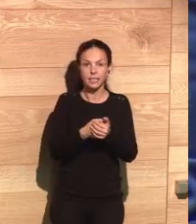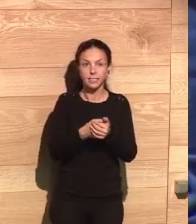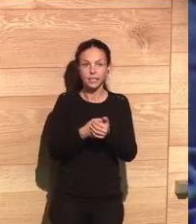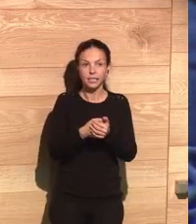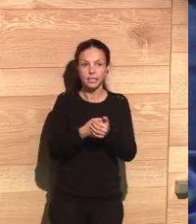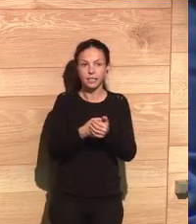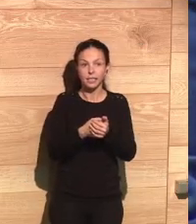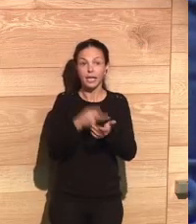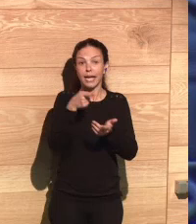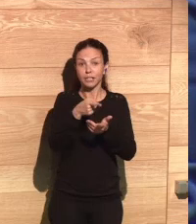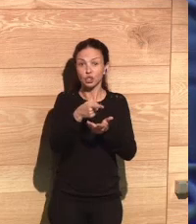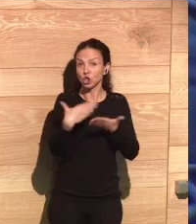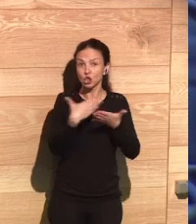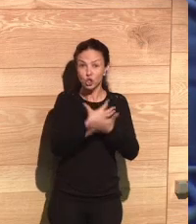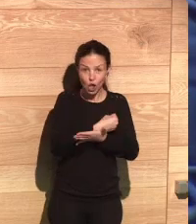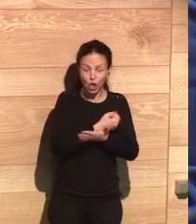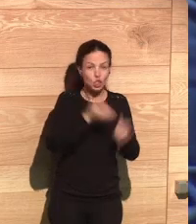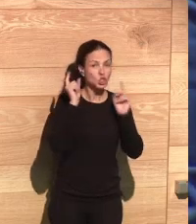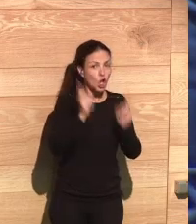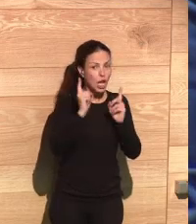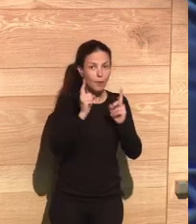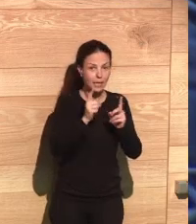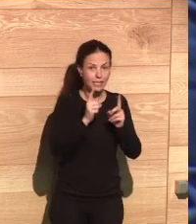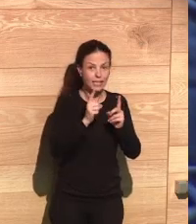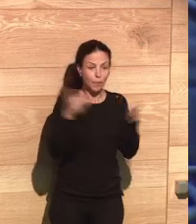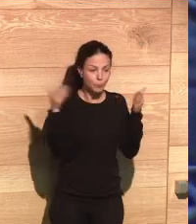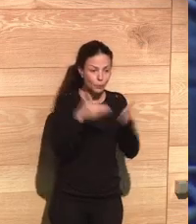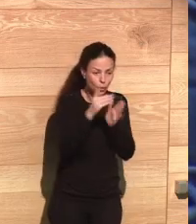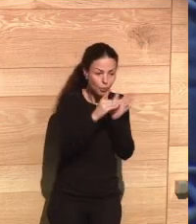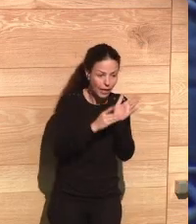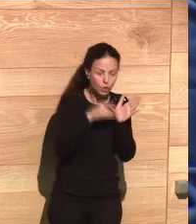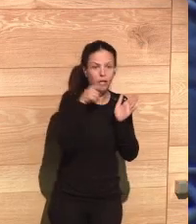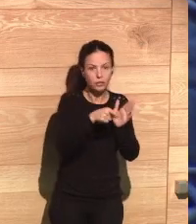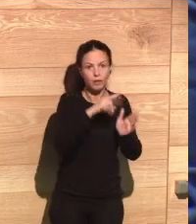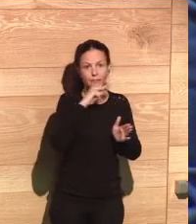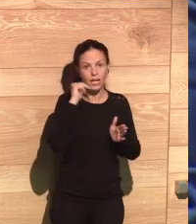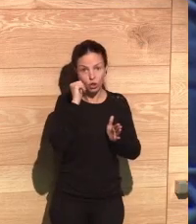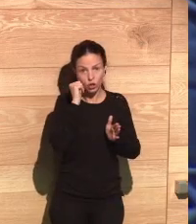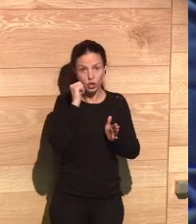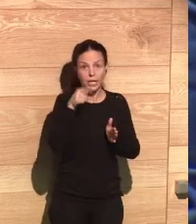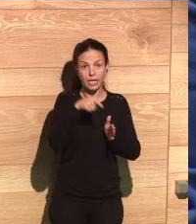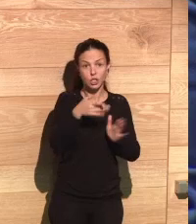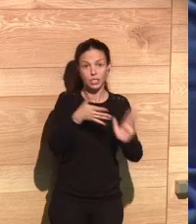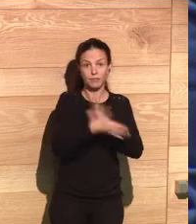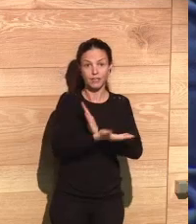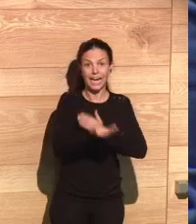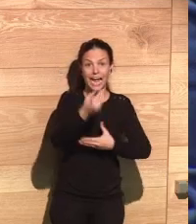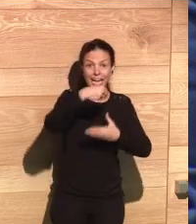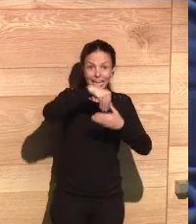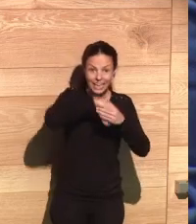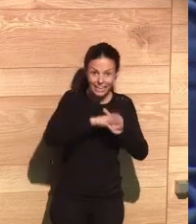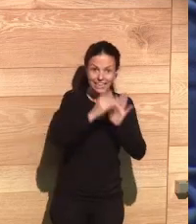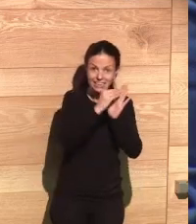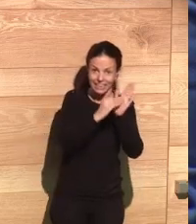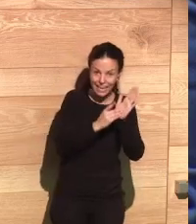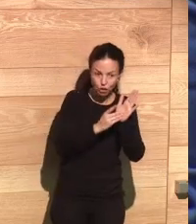Oftentimes, what we call the insight based on data really has the value. So the insight is